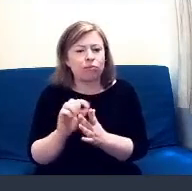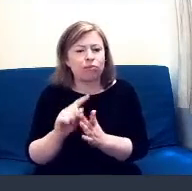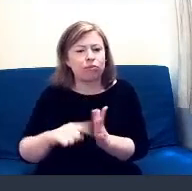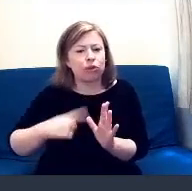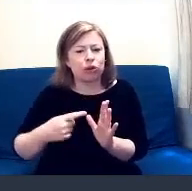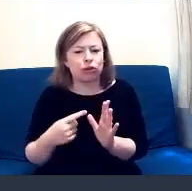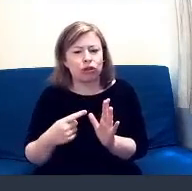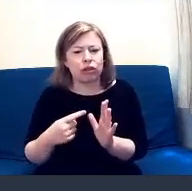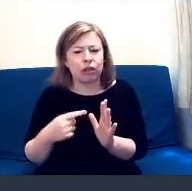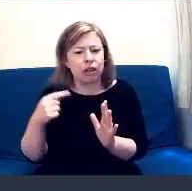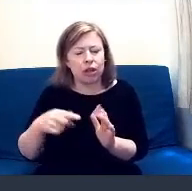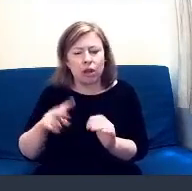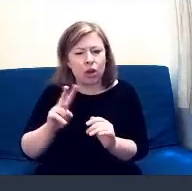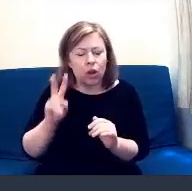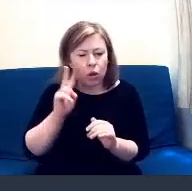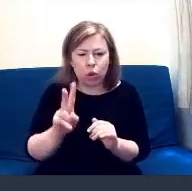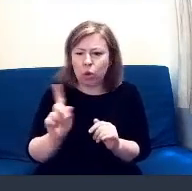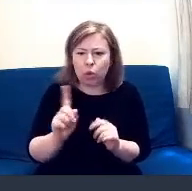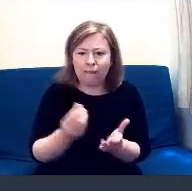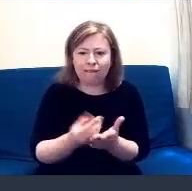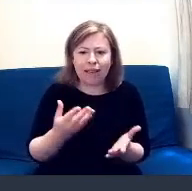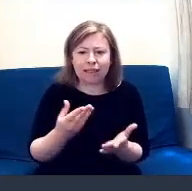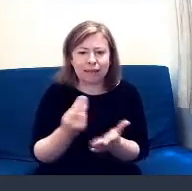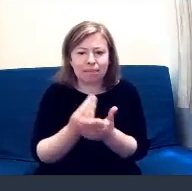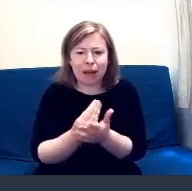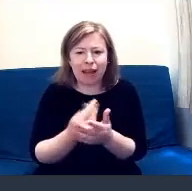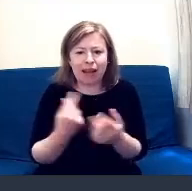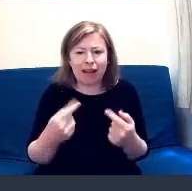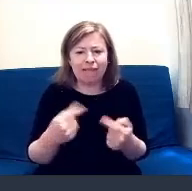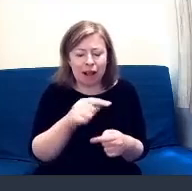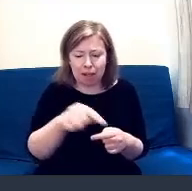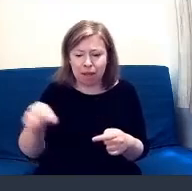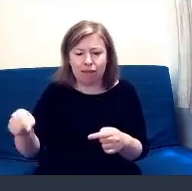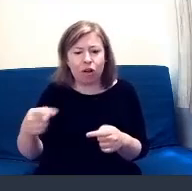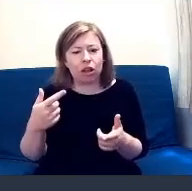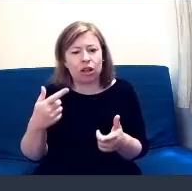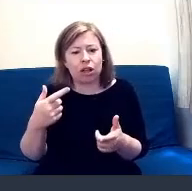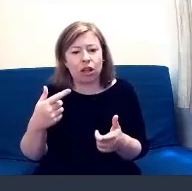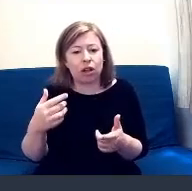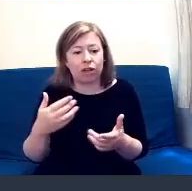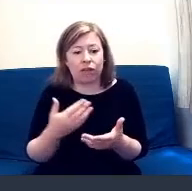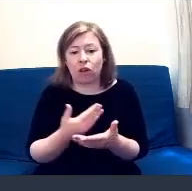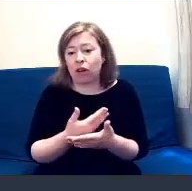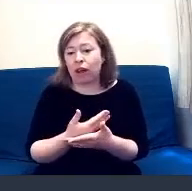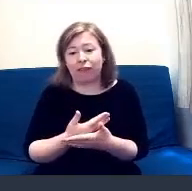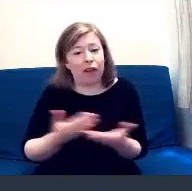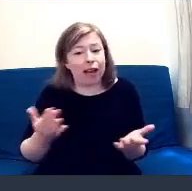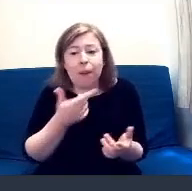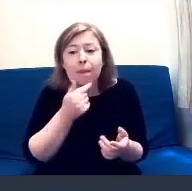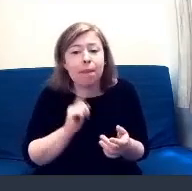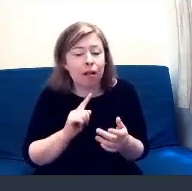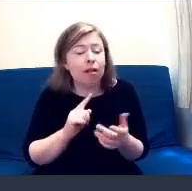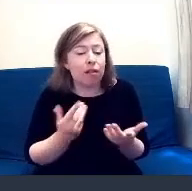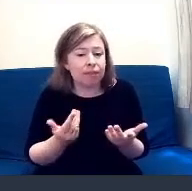the financial resources that are available to young people, to basically all groups across society. And